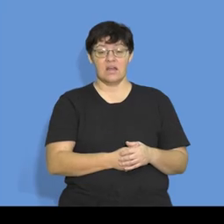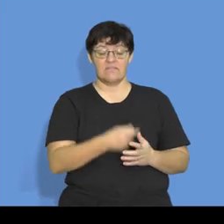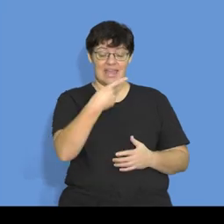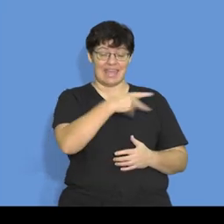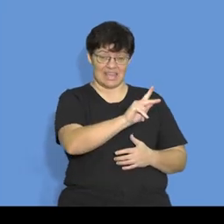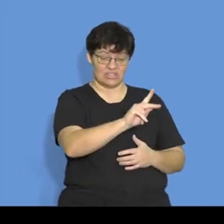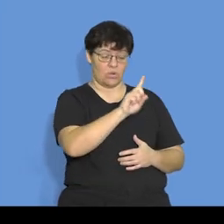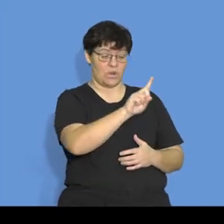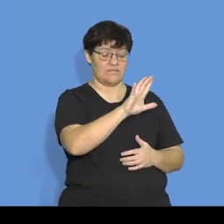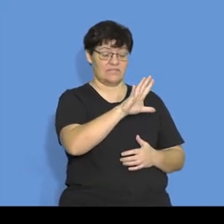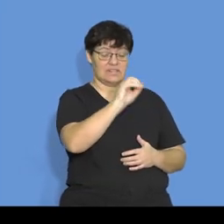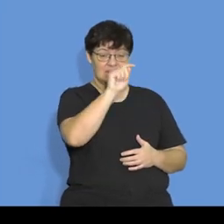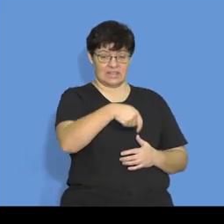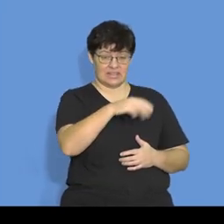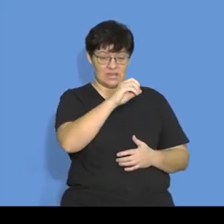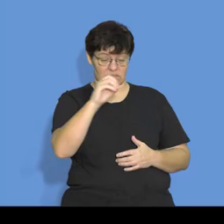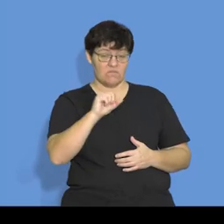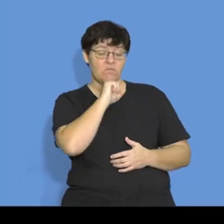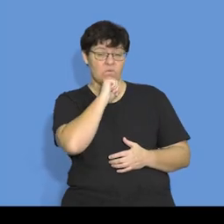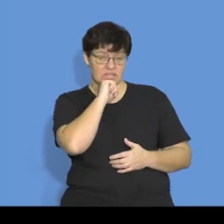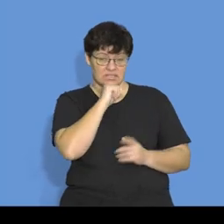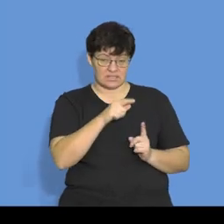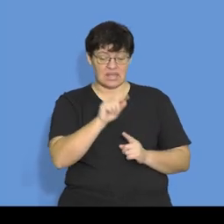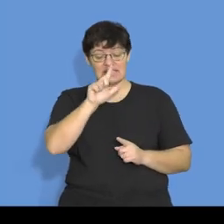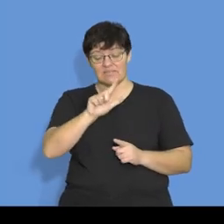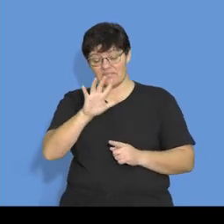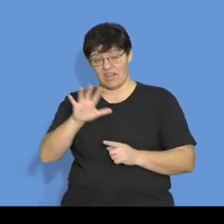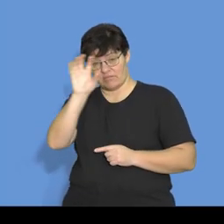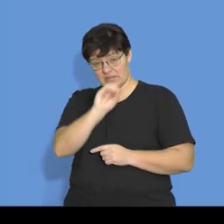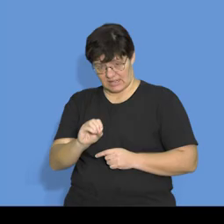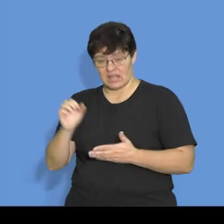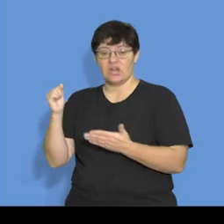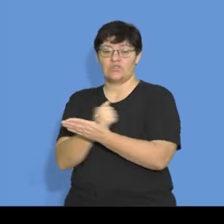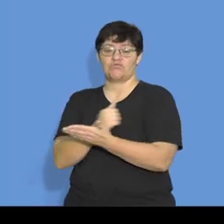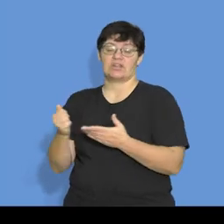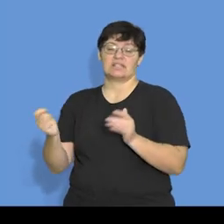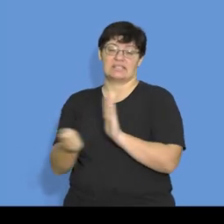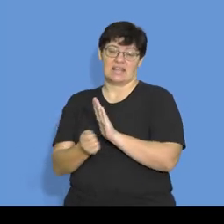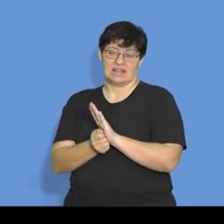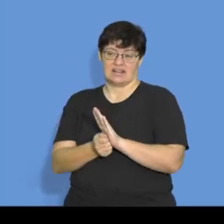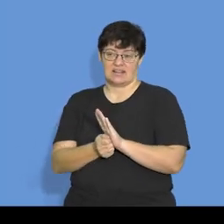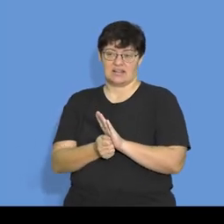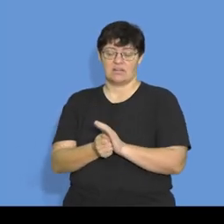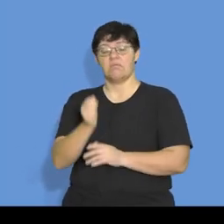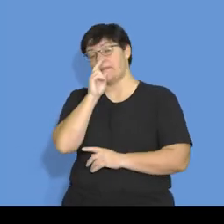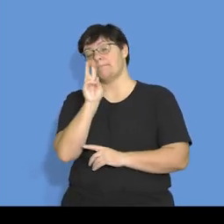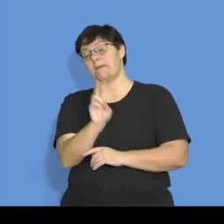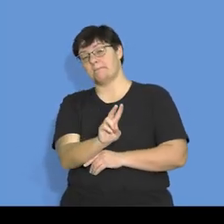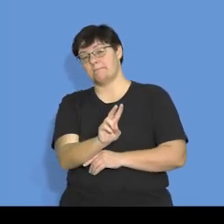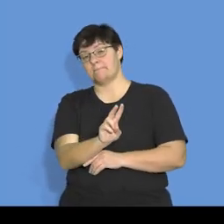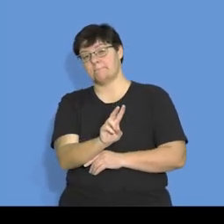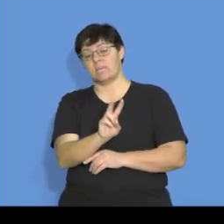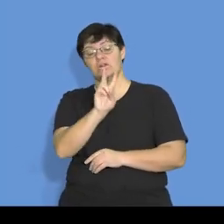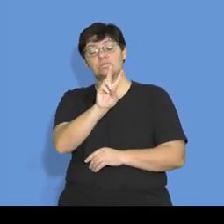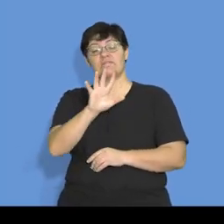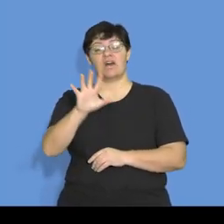,000 rand for August, 75% is your credit sales. You can clearly see that 25%